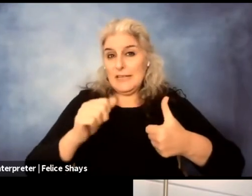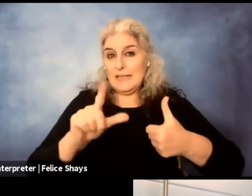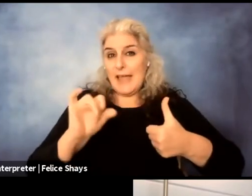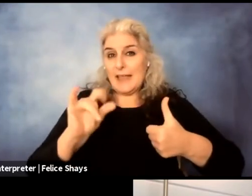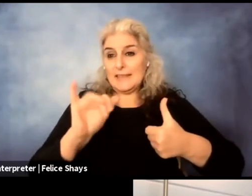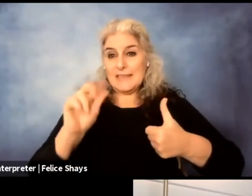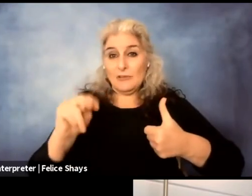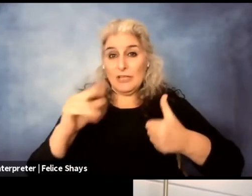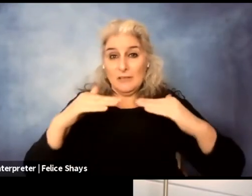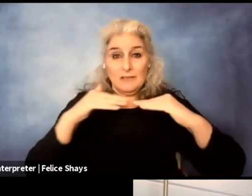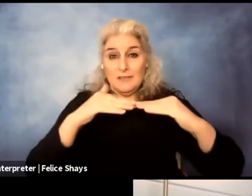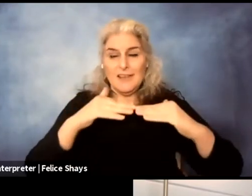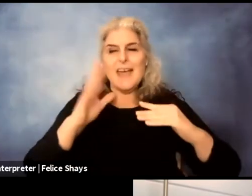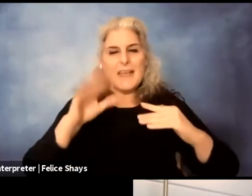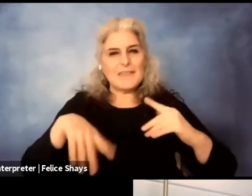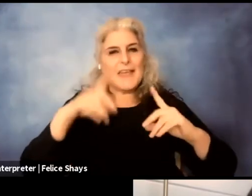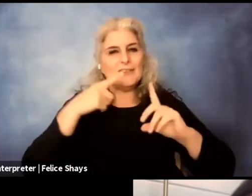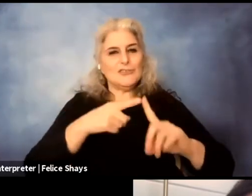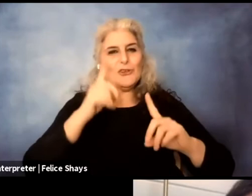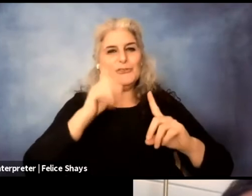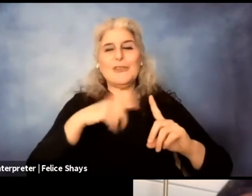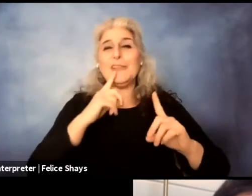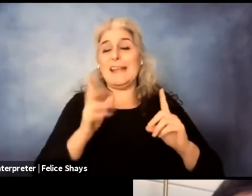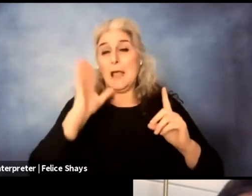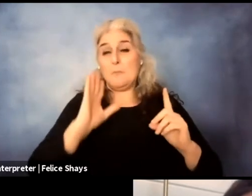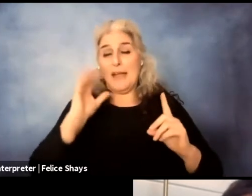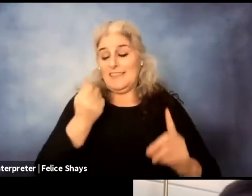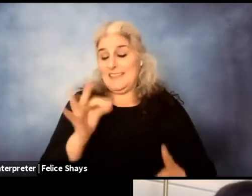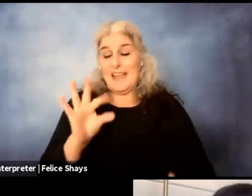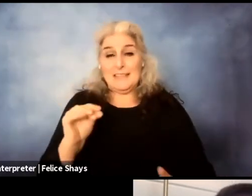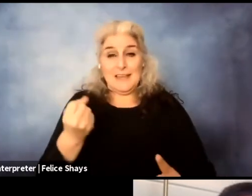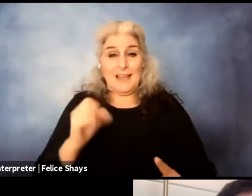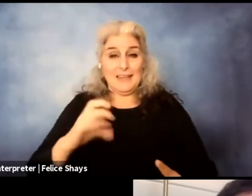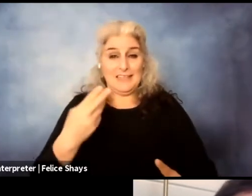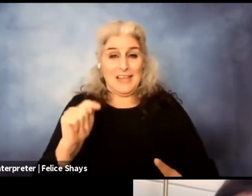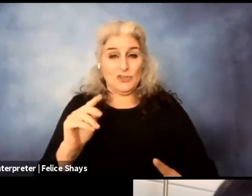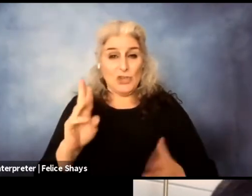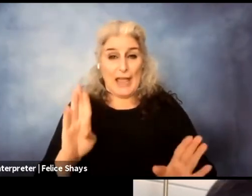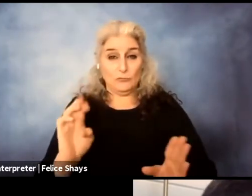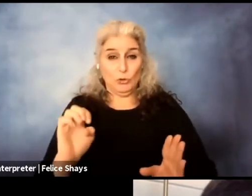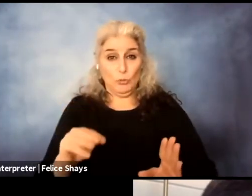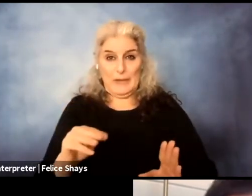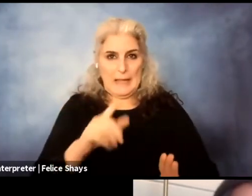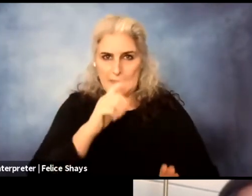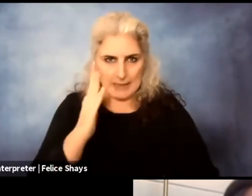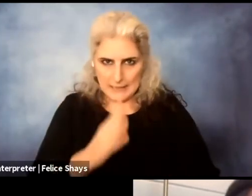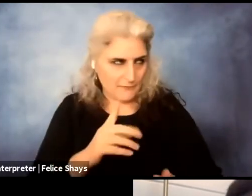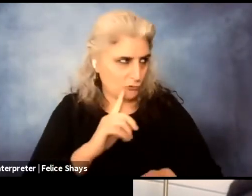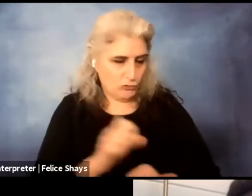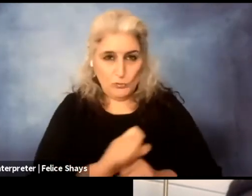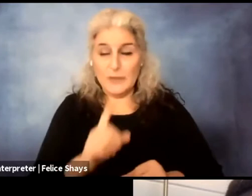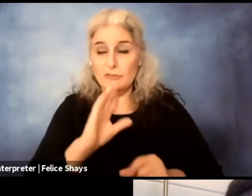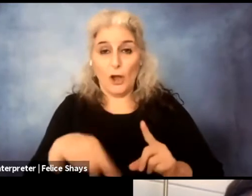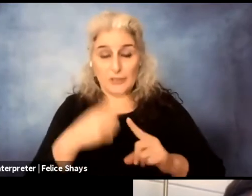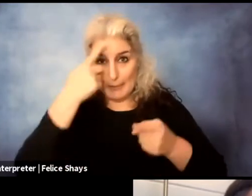lot of times like reflect like the kind of like nineties chat room, which is like absolutely not very consentful, right. Like that, those